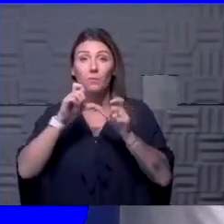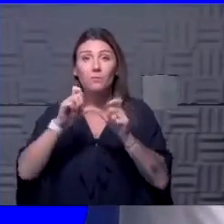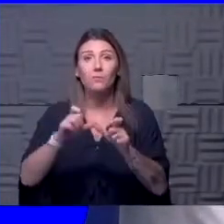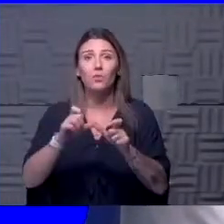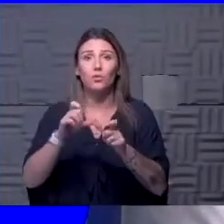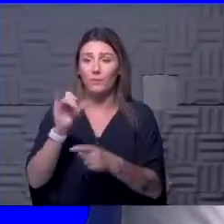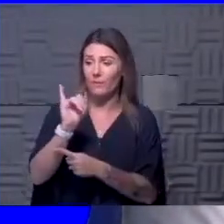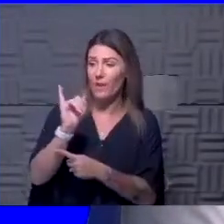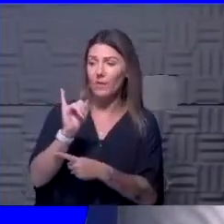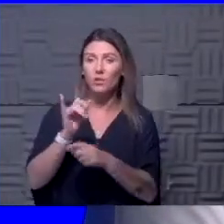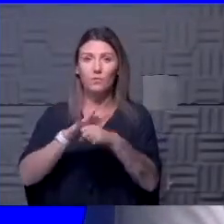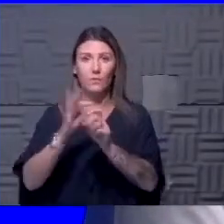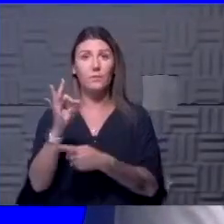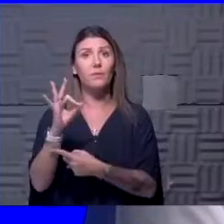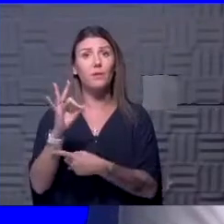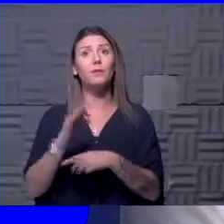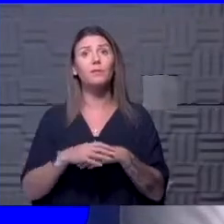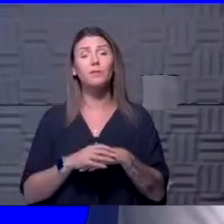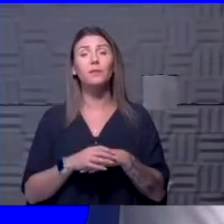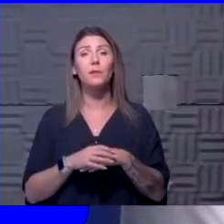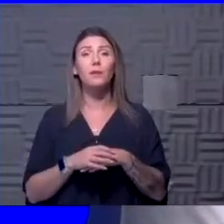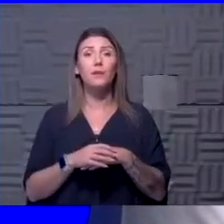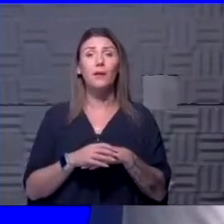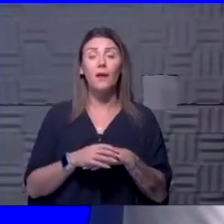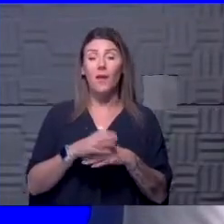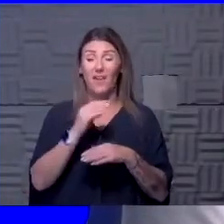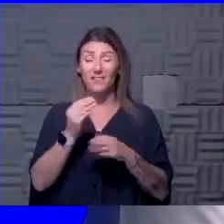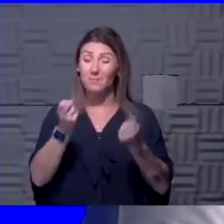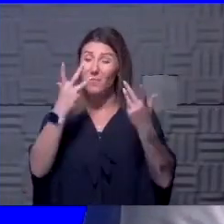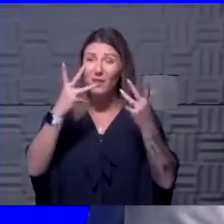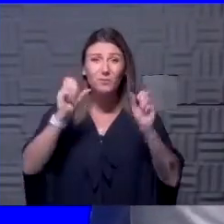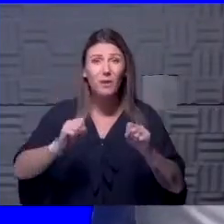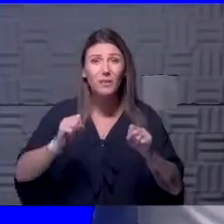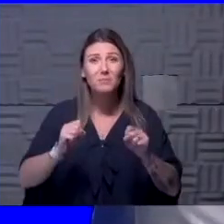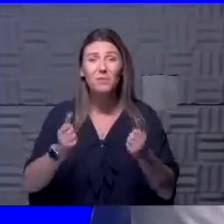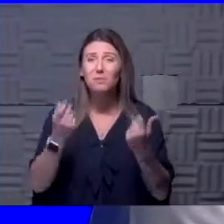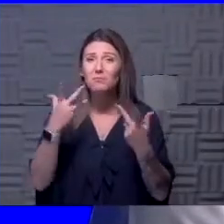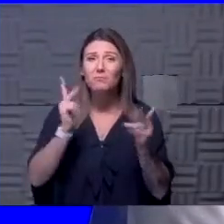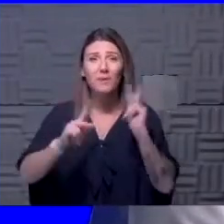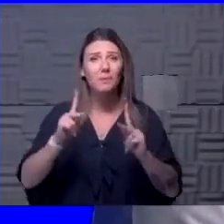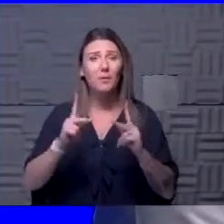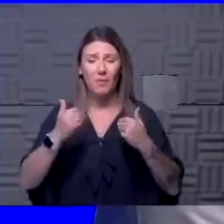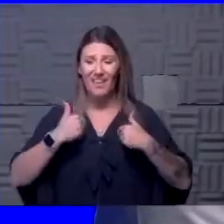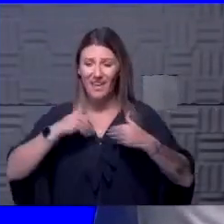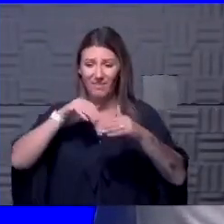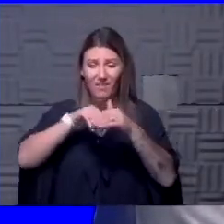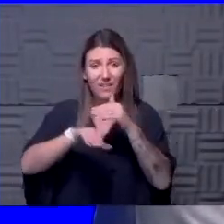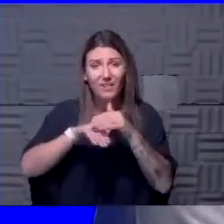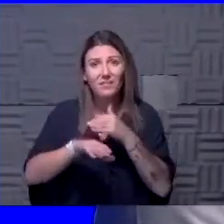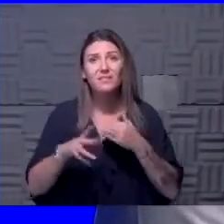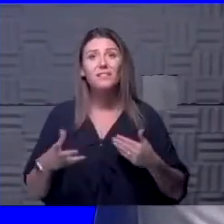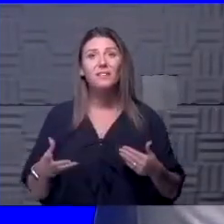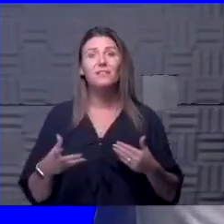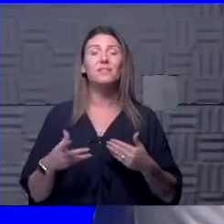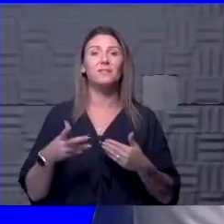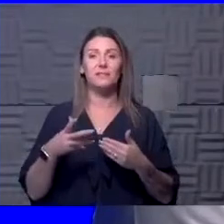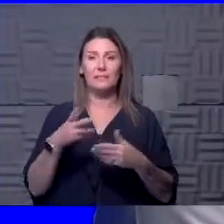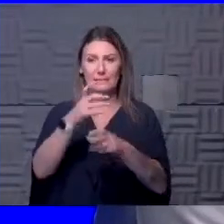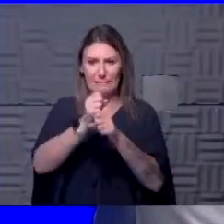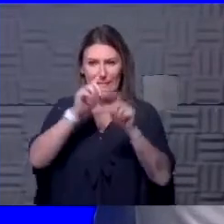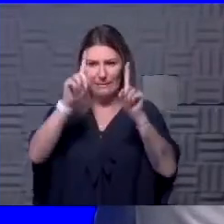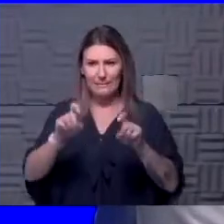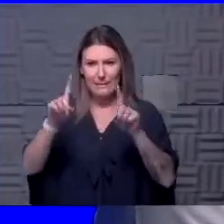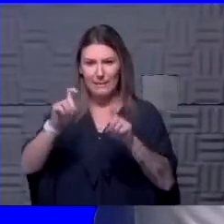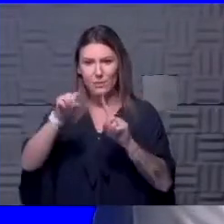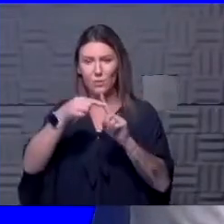of COVID-19 to as much as possible, as many people as possible, to have that access, to get one when you need it,